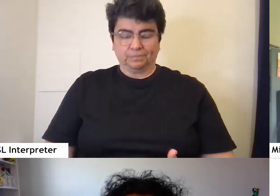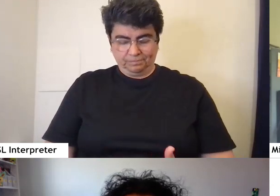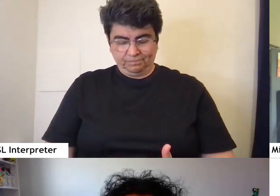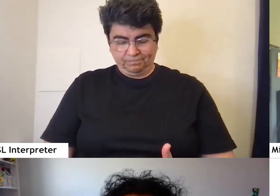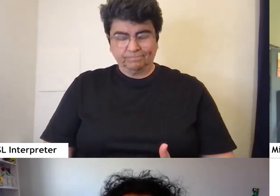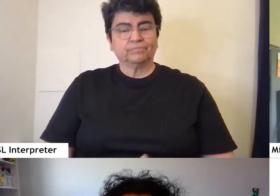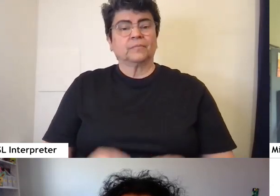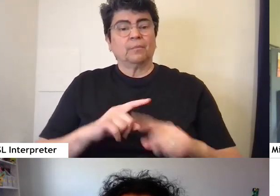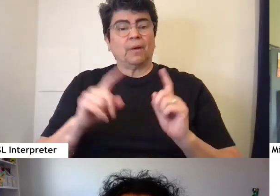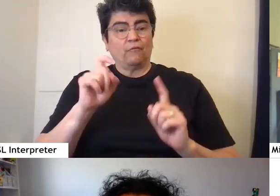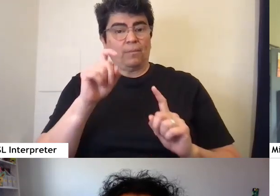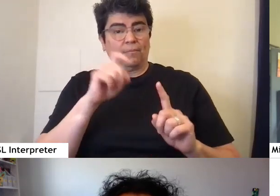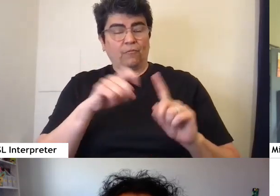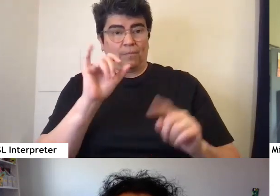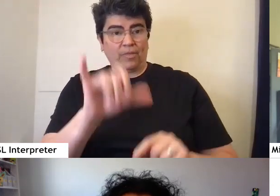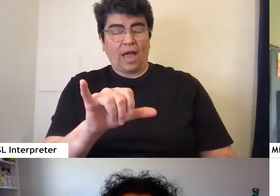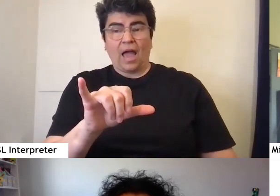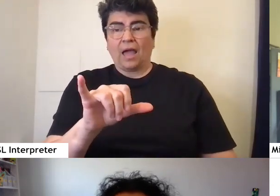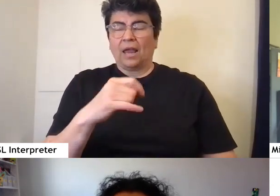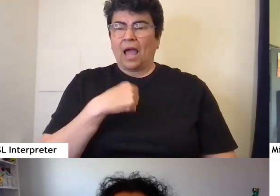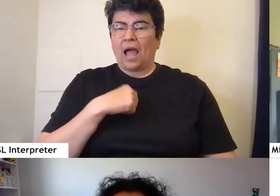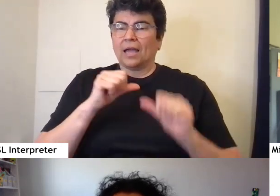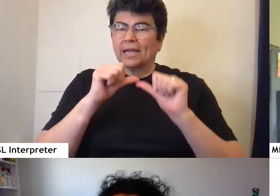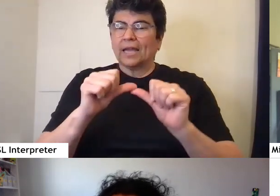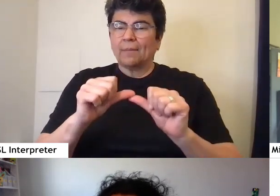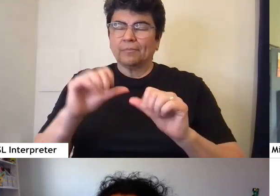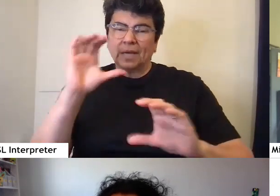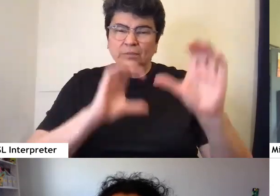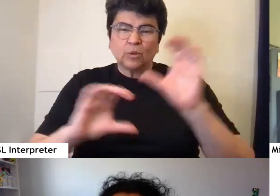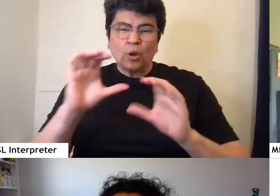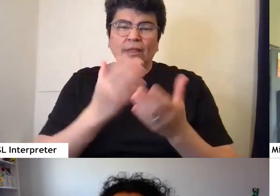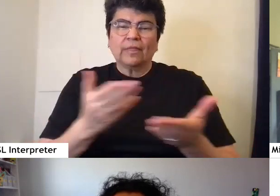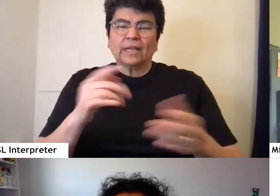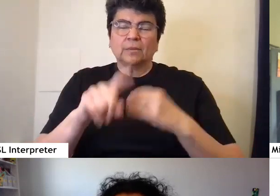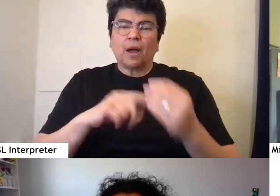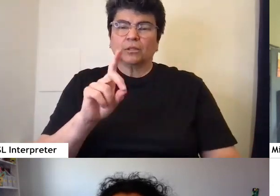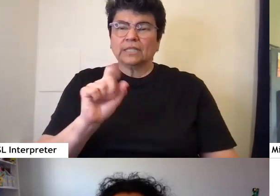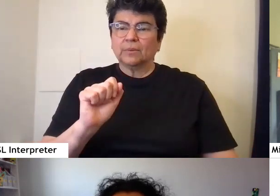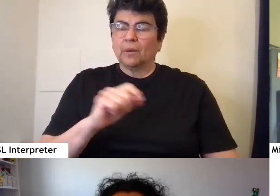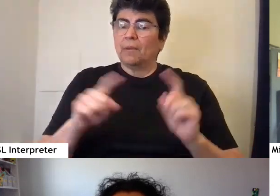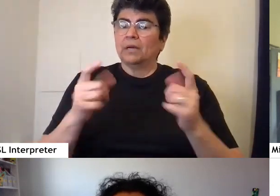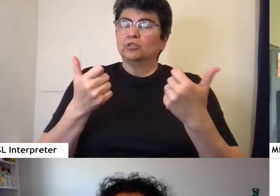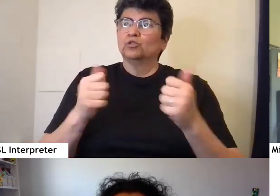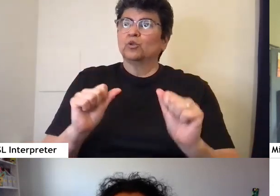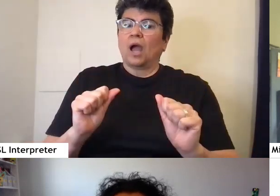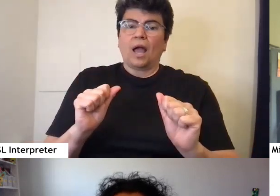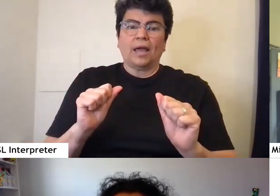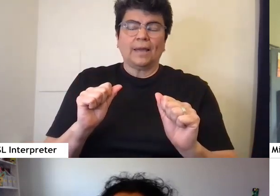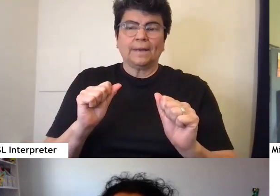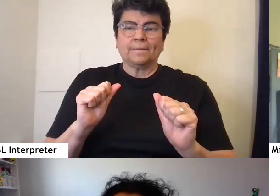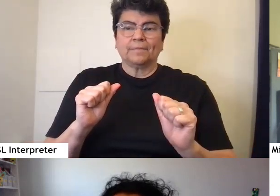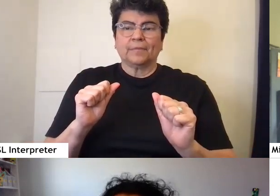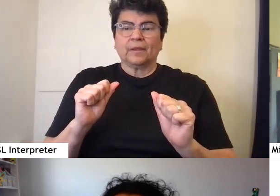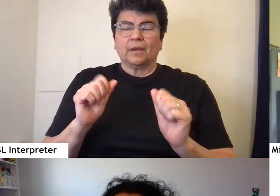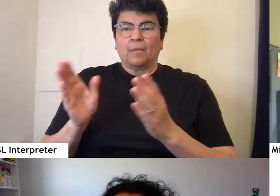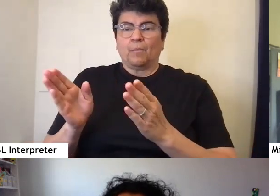But from there, I kept exploring themes of disability, but tried to kind of